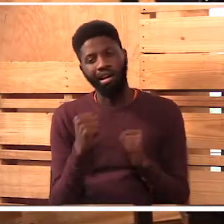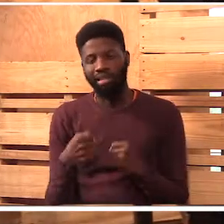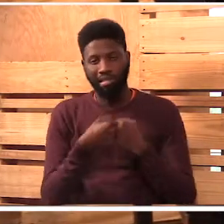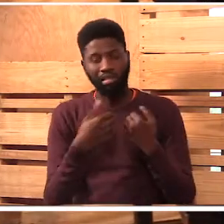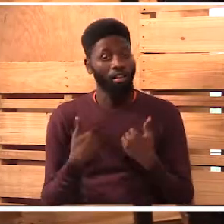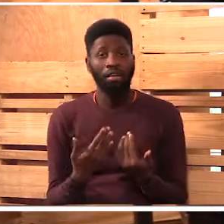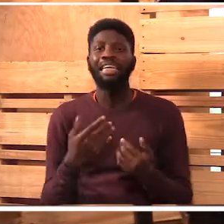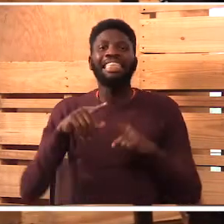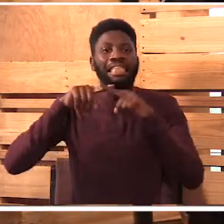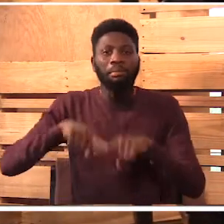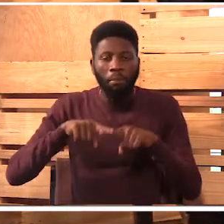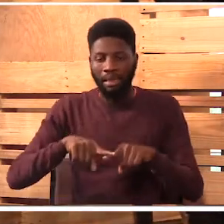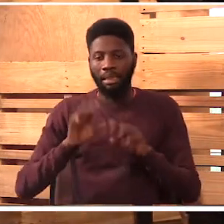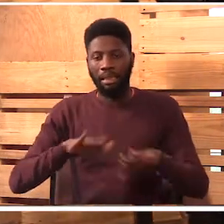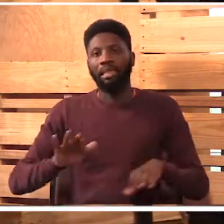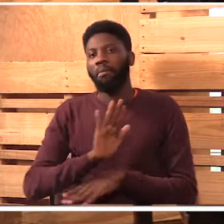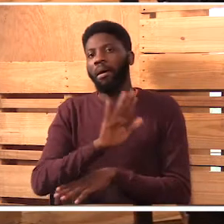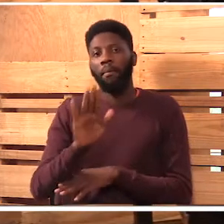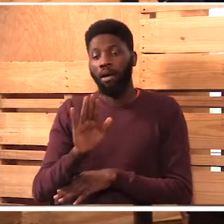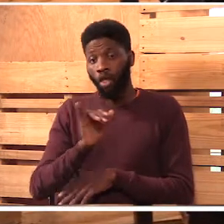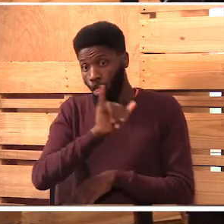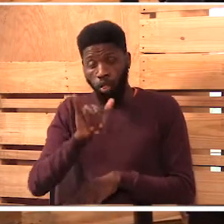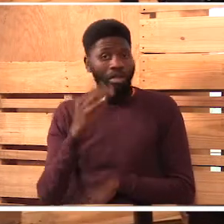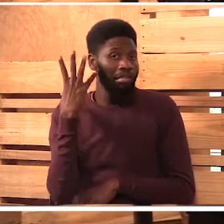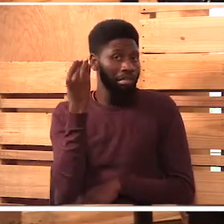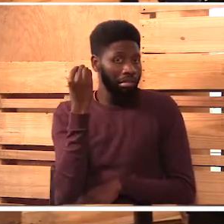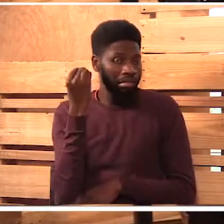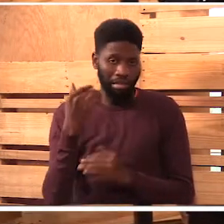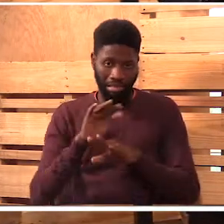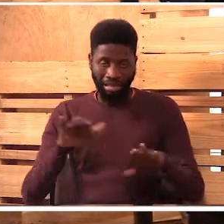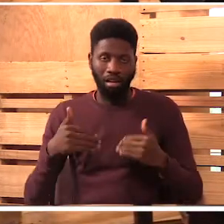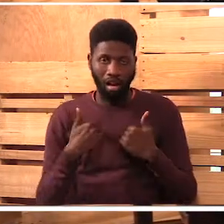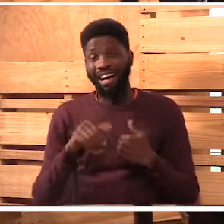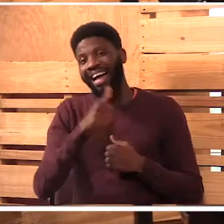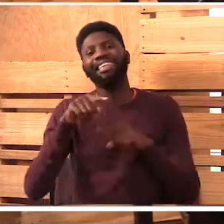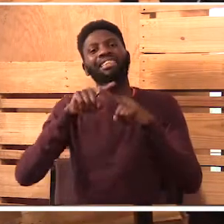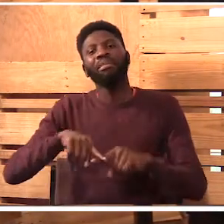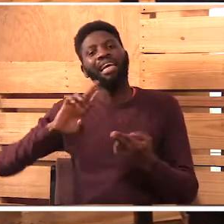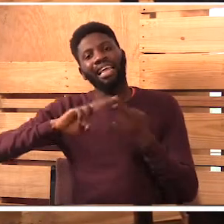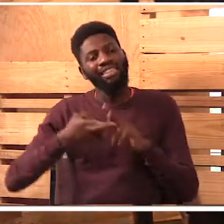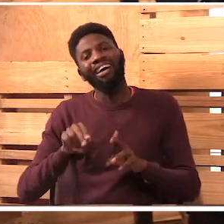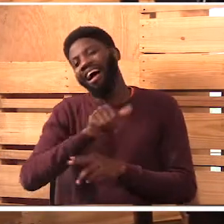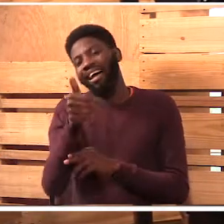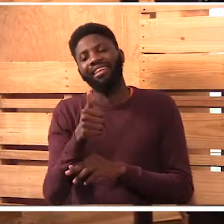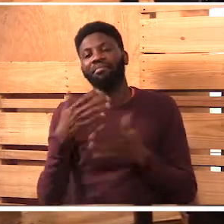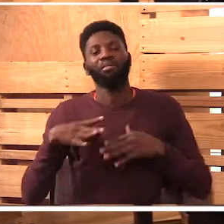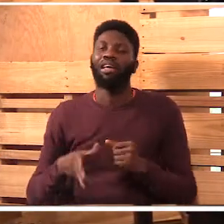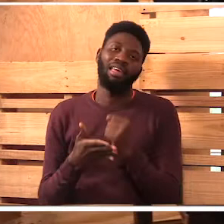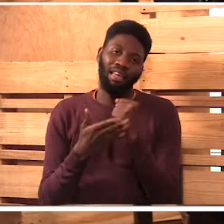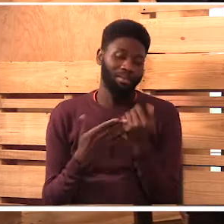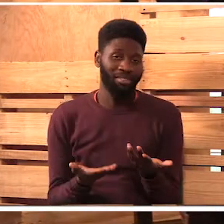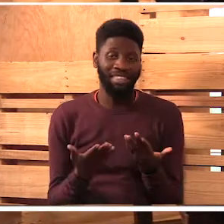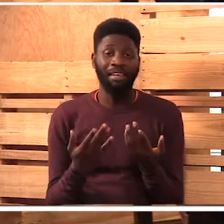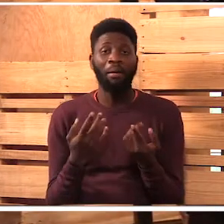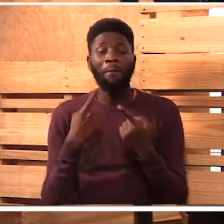they only depend on children, for those who have hearing children. Others, they depend on their relatives and whoever. So, at least,